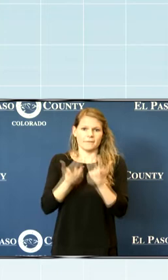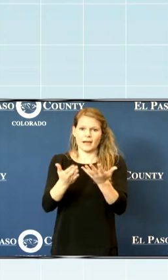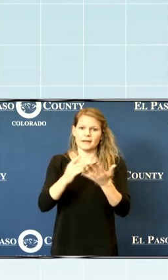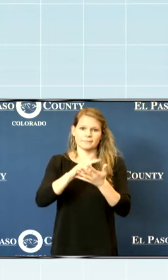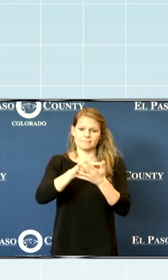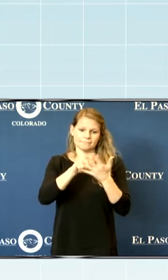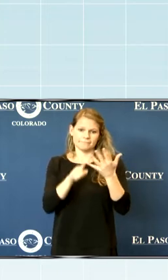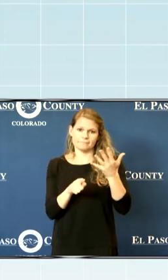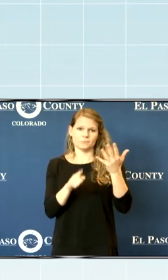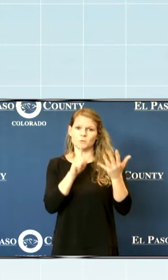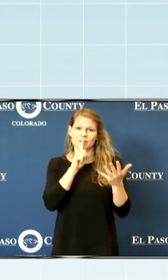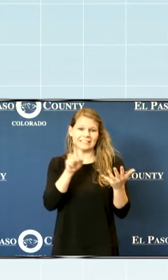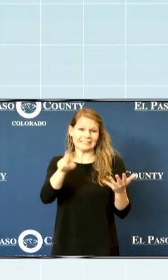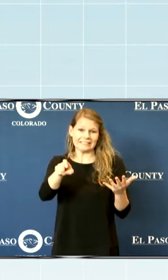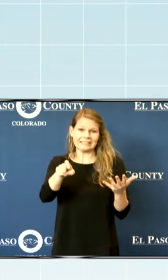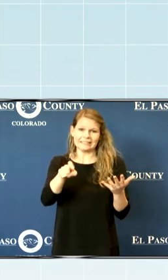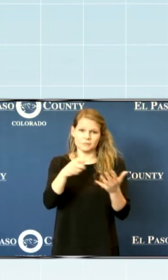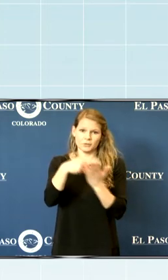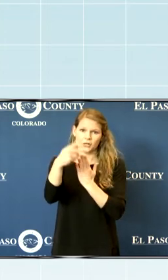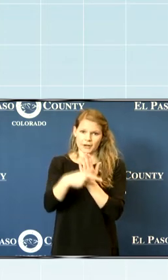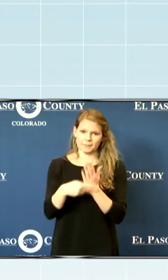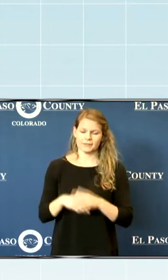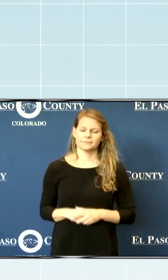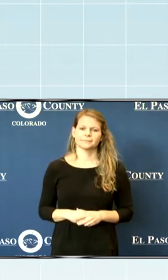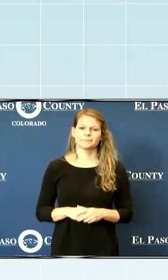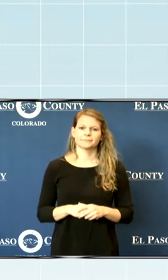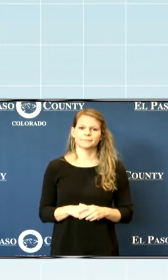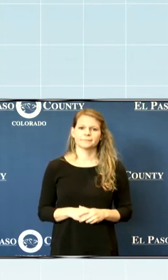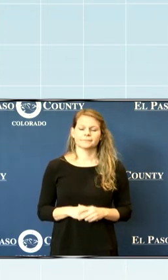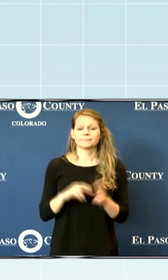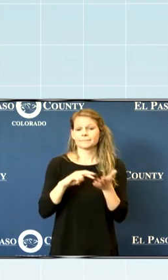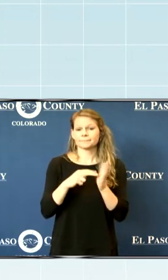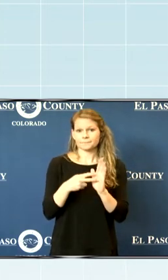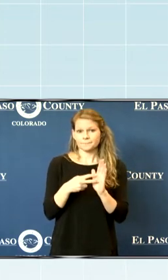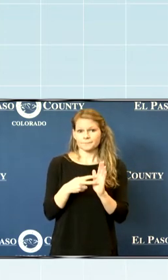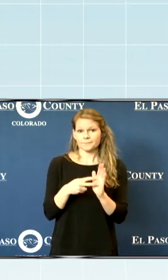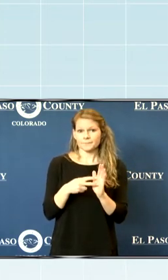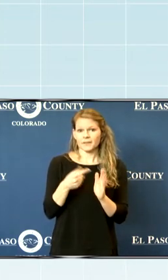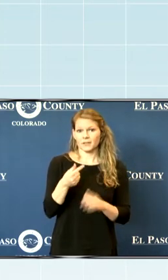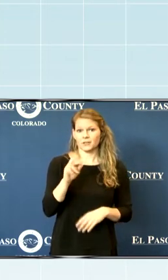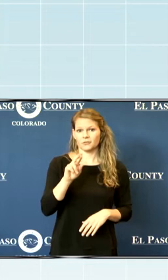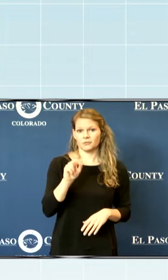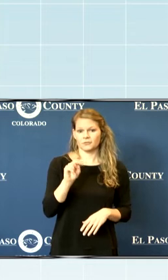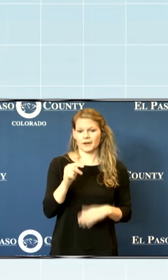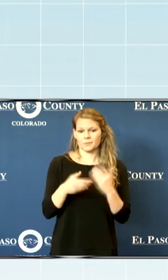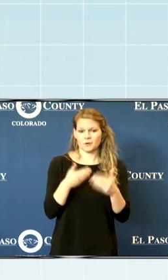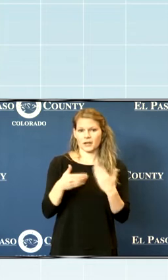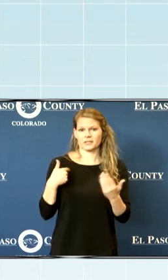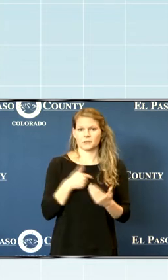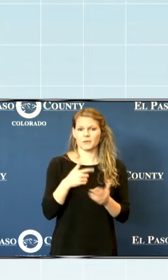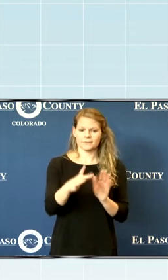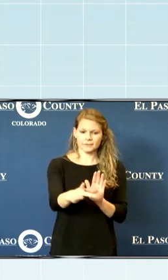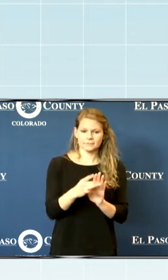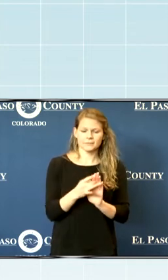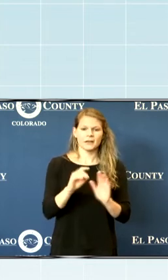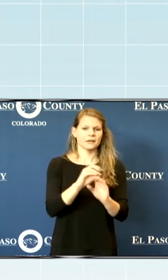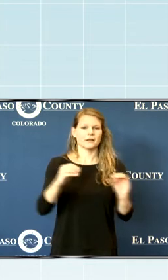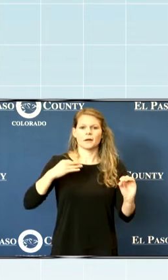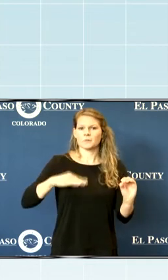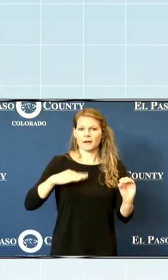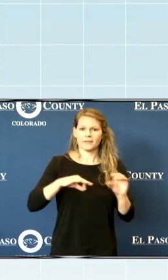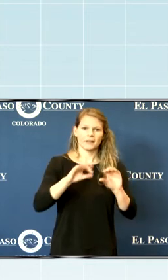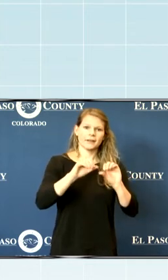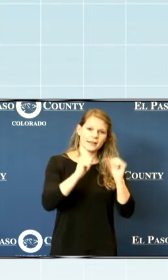of these greatly needed programs. Therefore, through this grant process, we've selected nonprofit agencies,